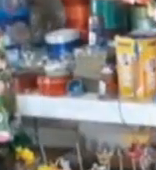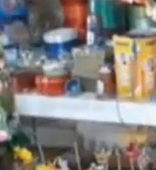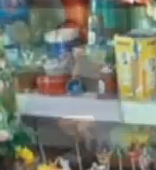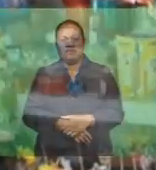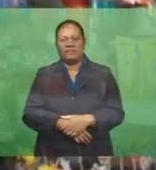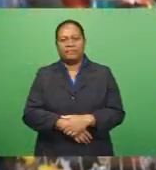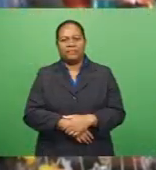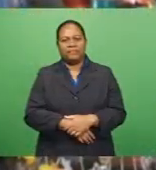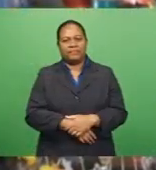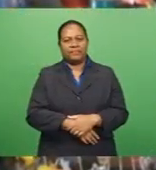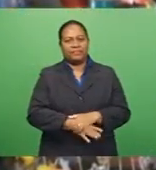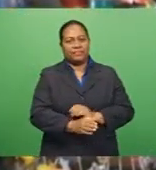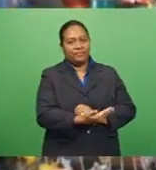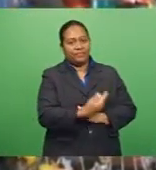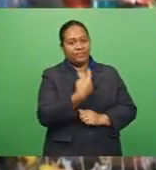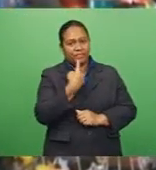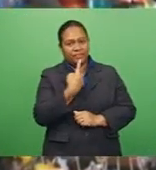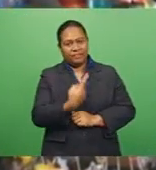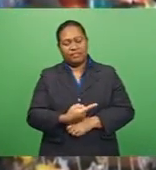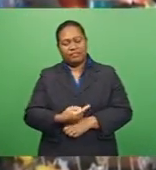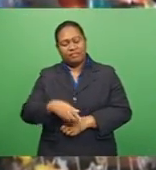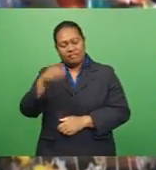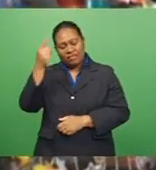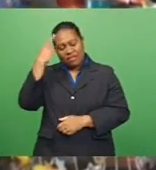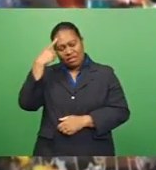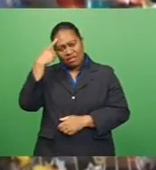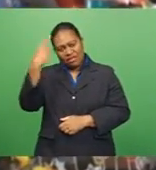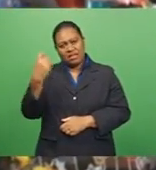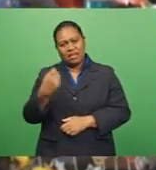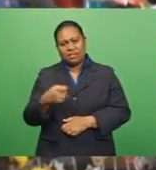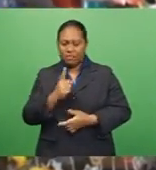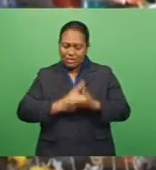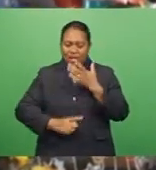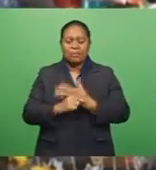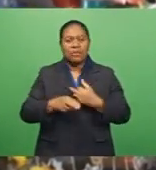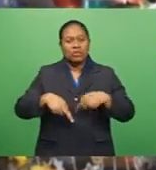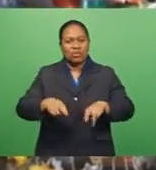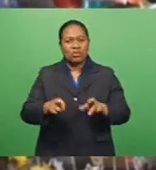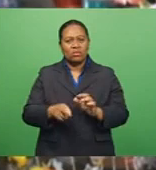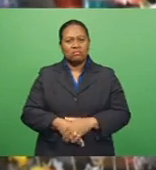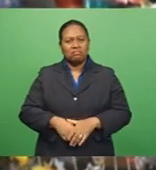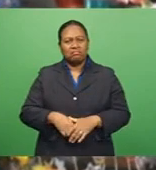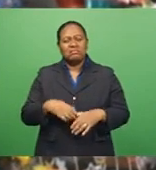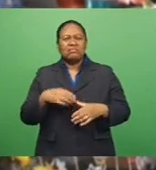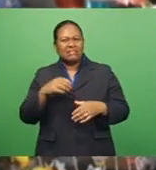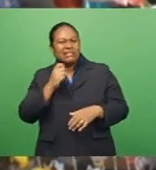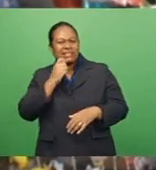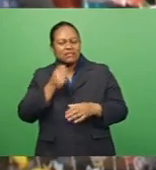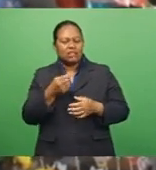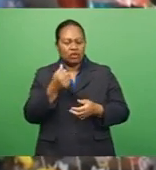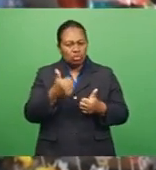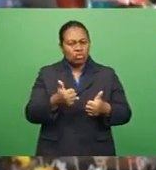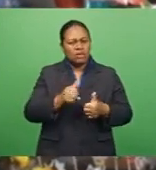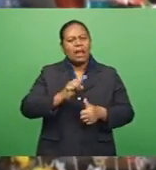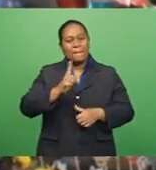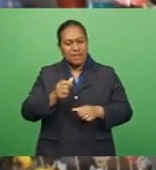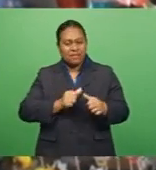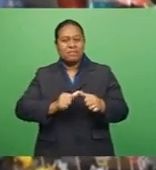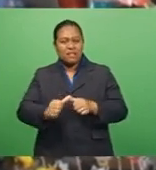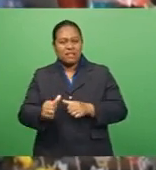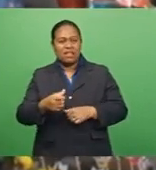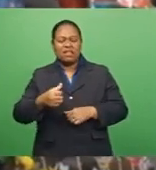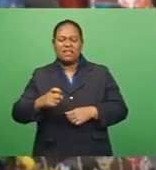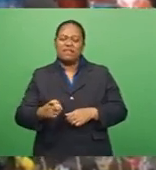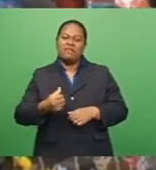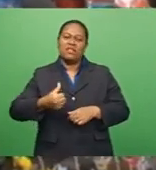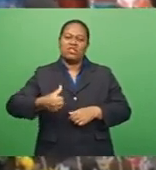My point of view regarding the roadwork that's going on, it's actually good, but it would be better if they would use